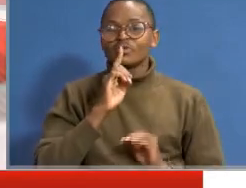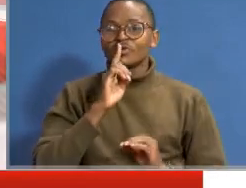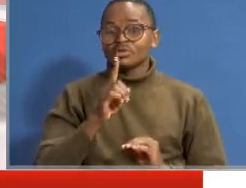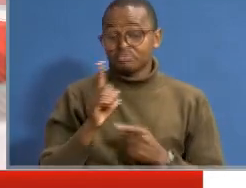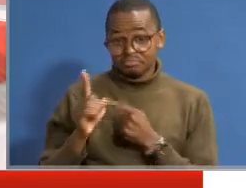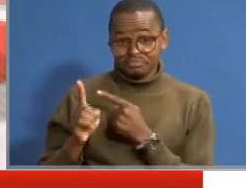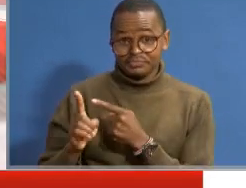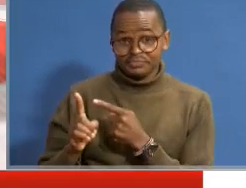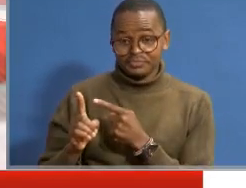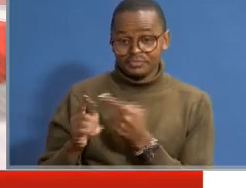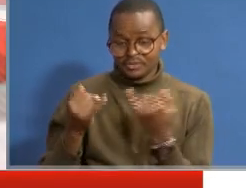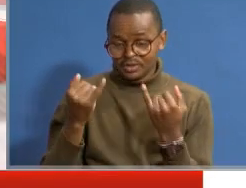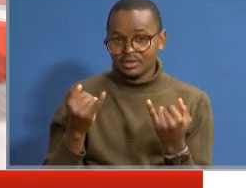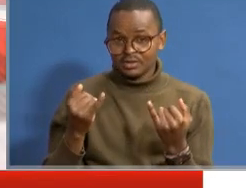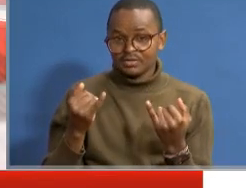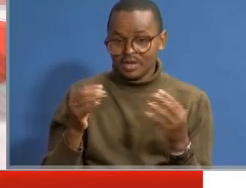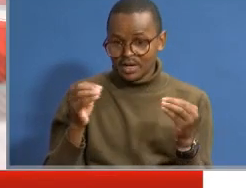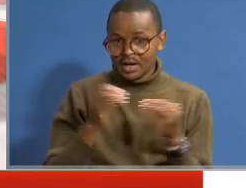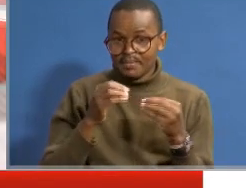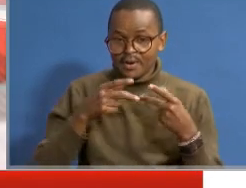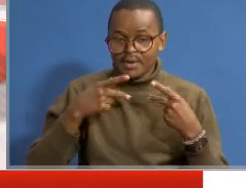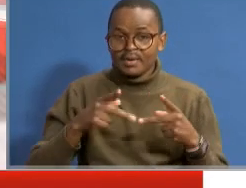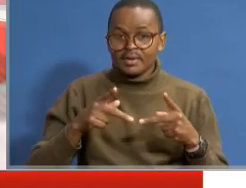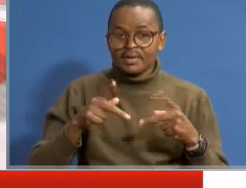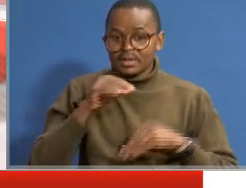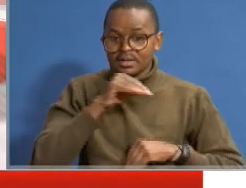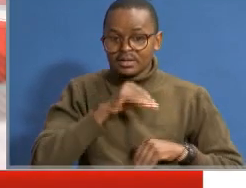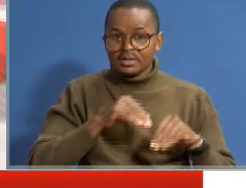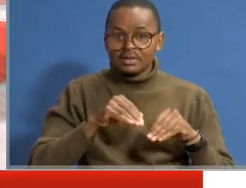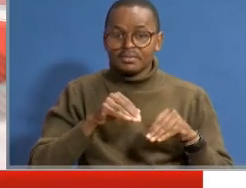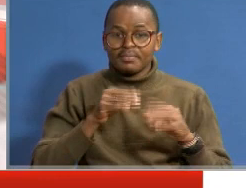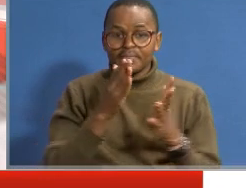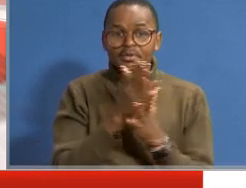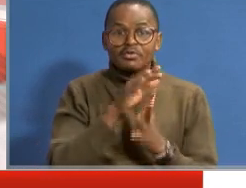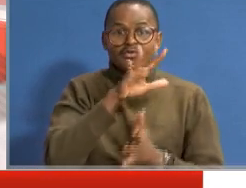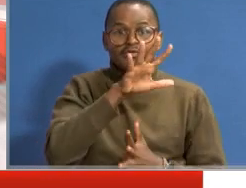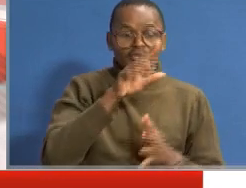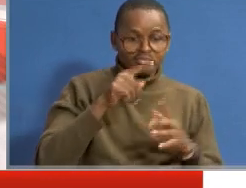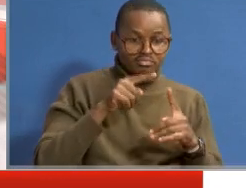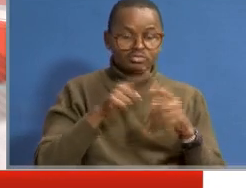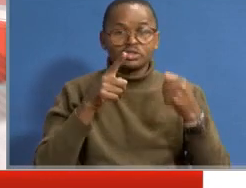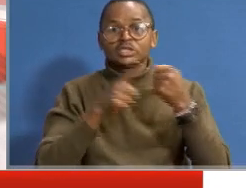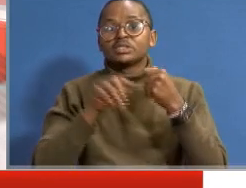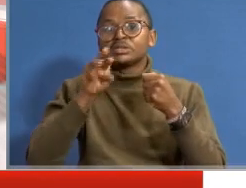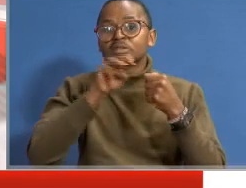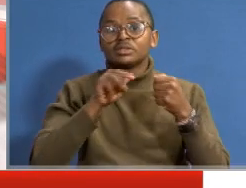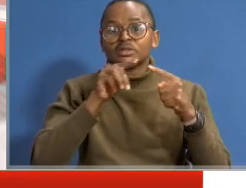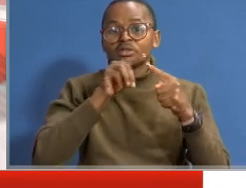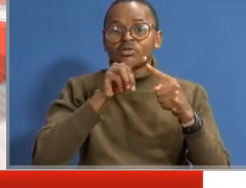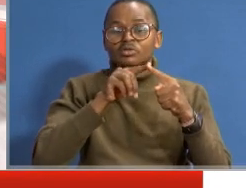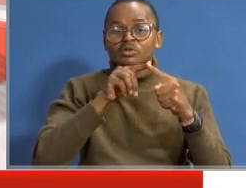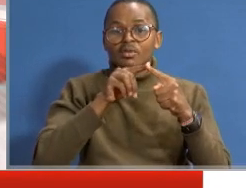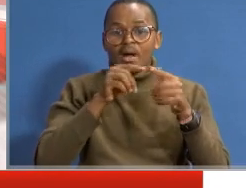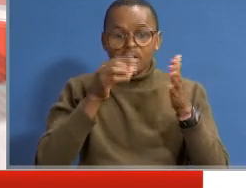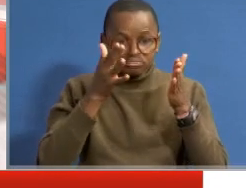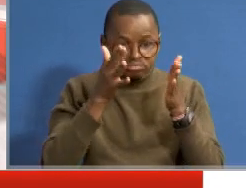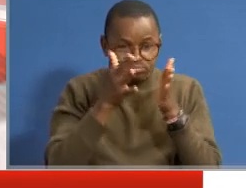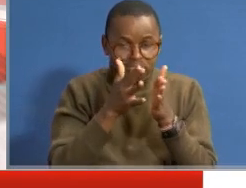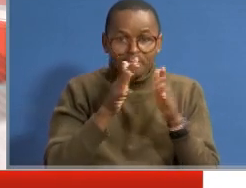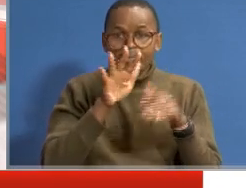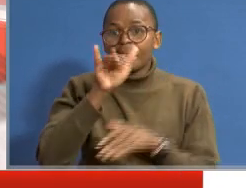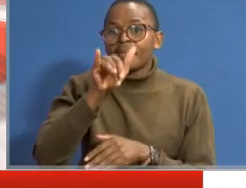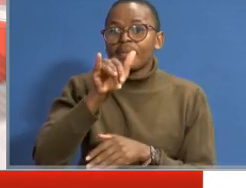approximations right now put the number of persons living with disability in Kenya around between five and six million according to at least approximations